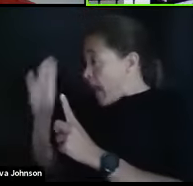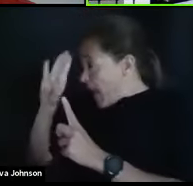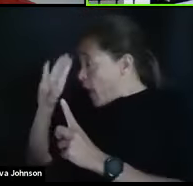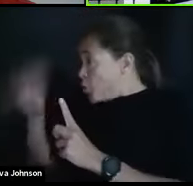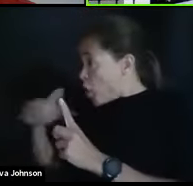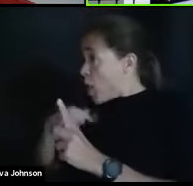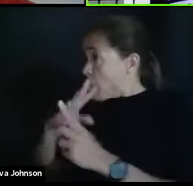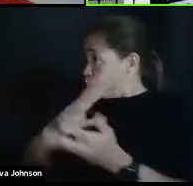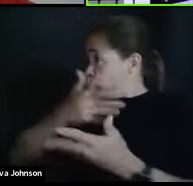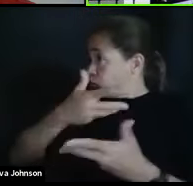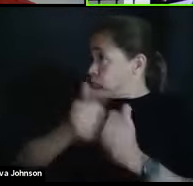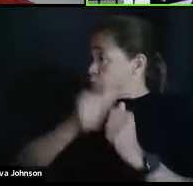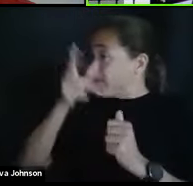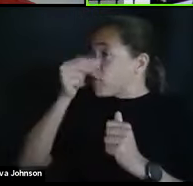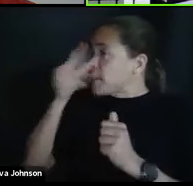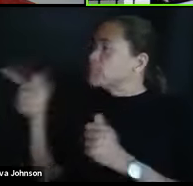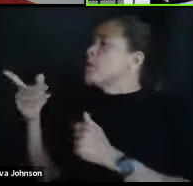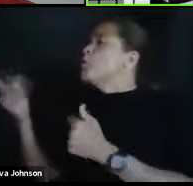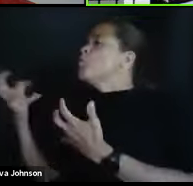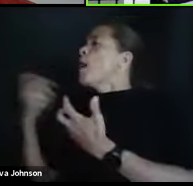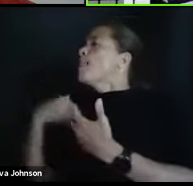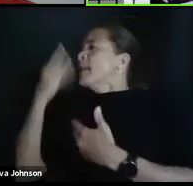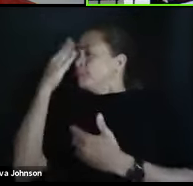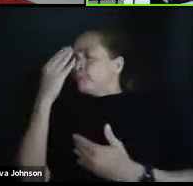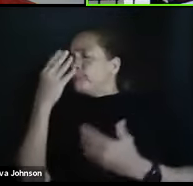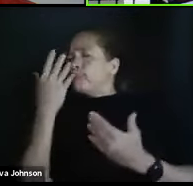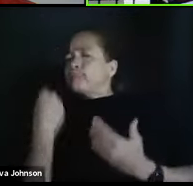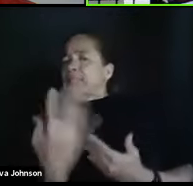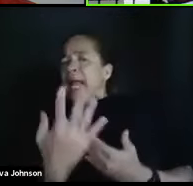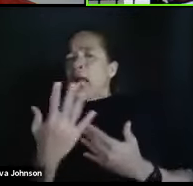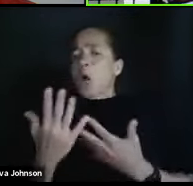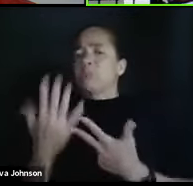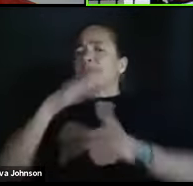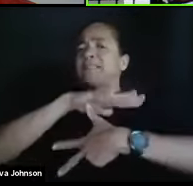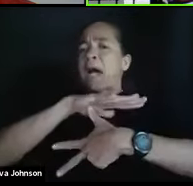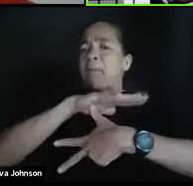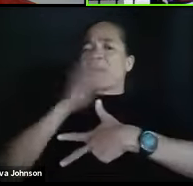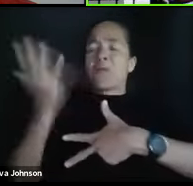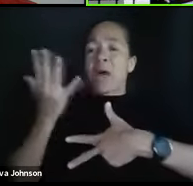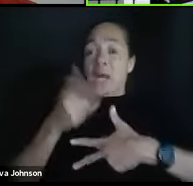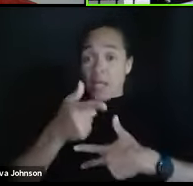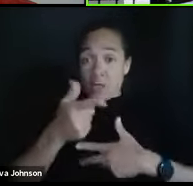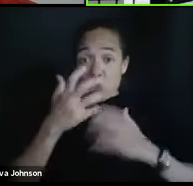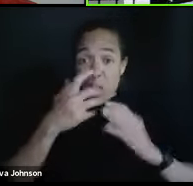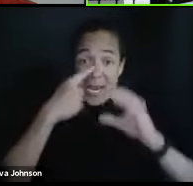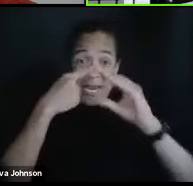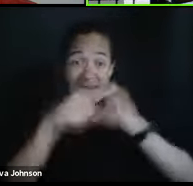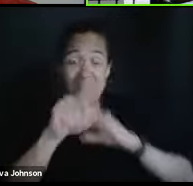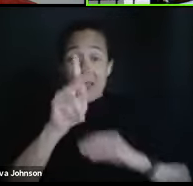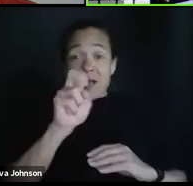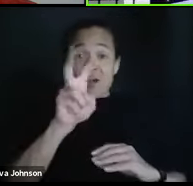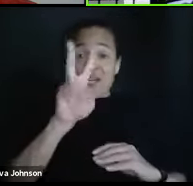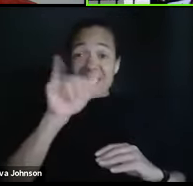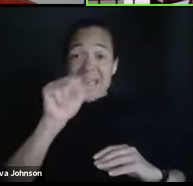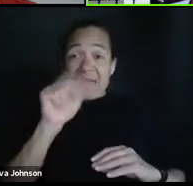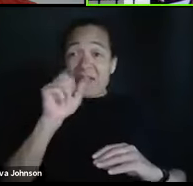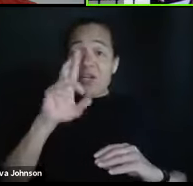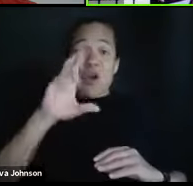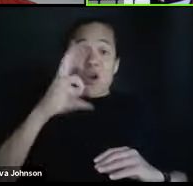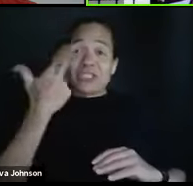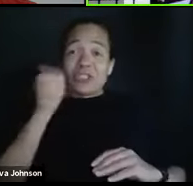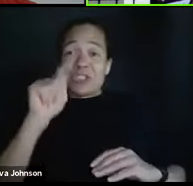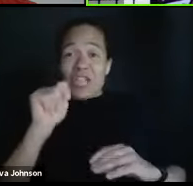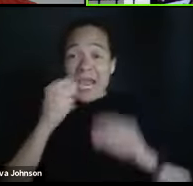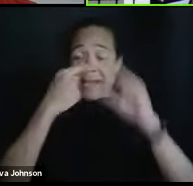to be successful? So anybody want to email or chat with Kevin real quickly about what do you think the number